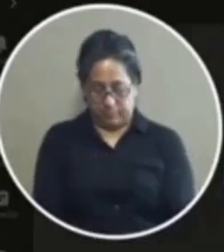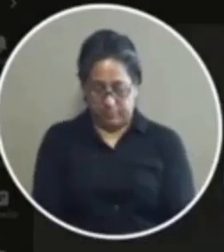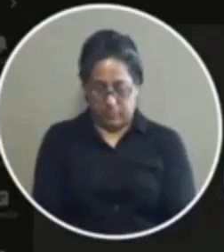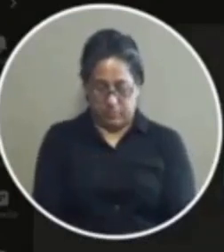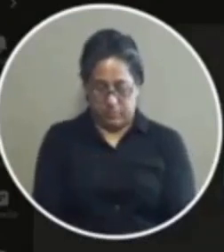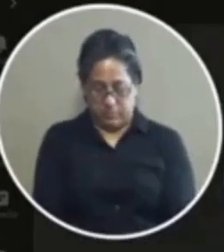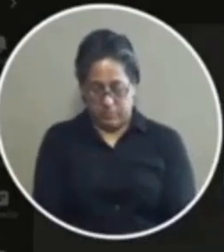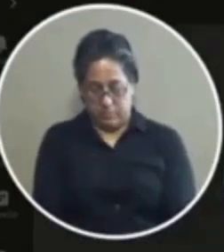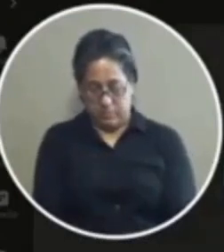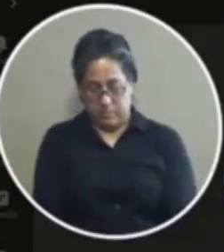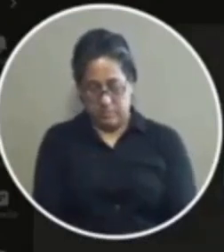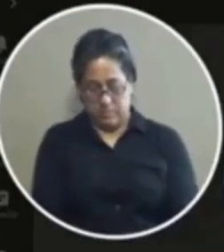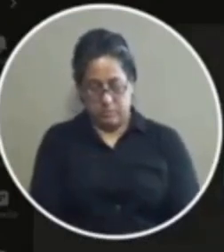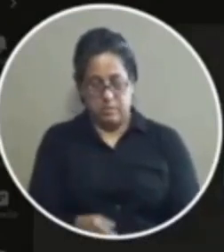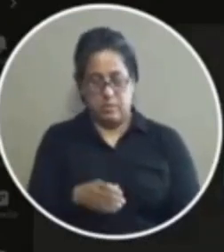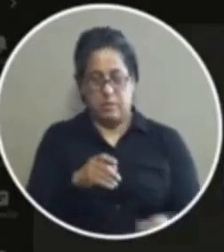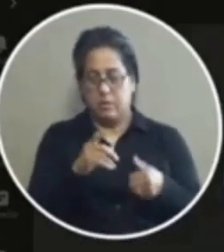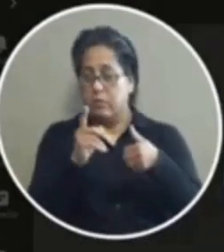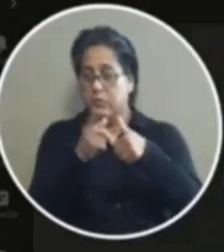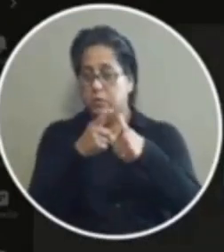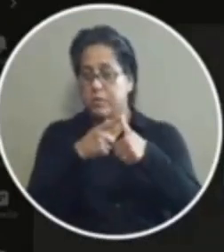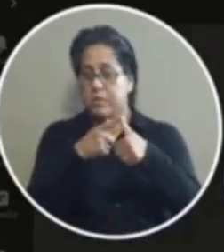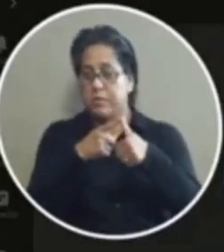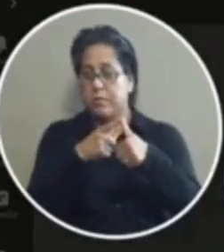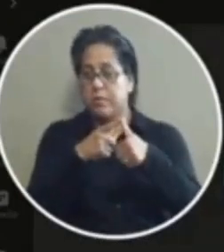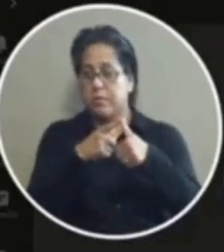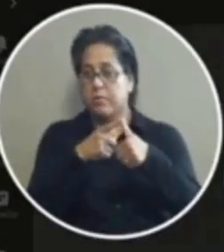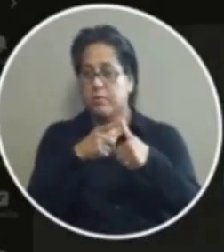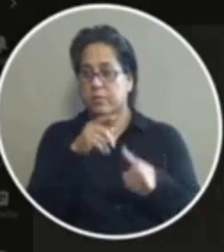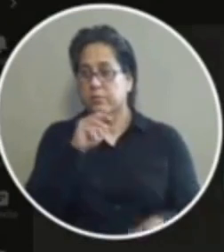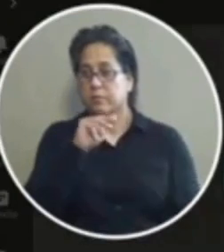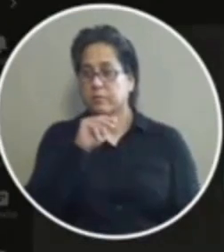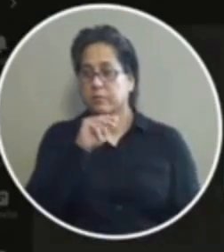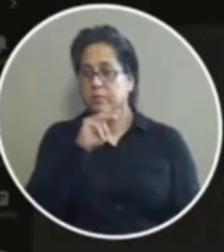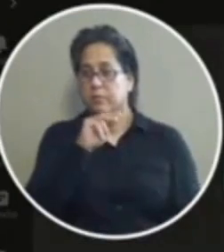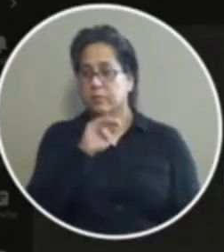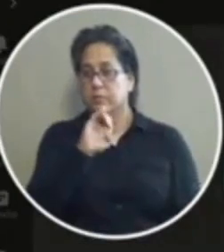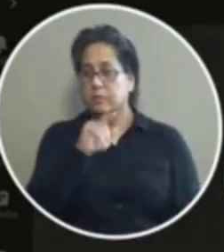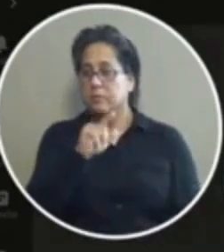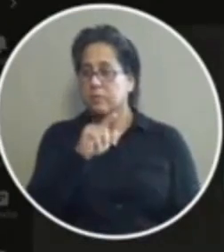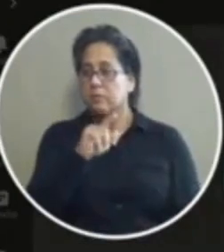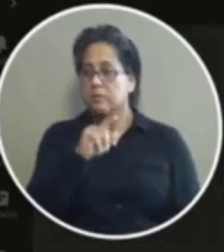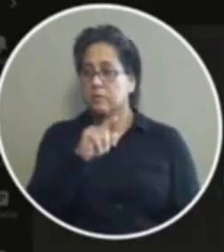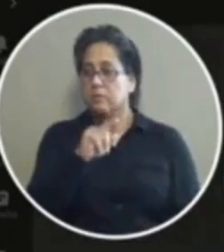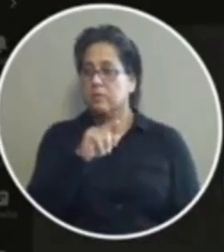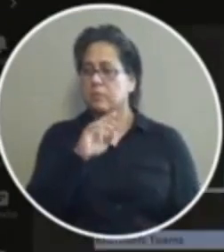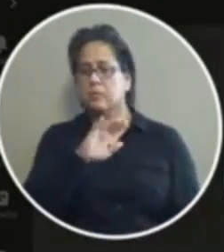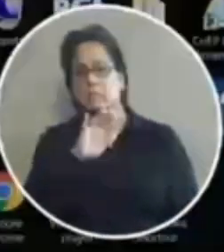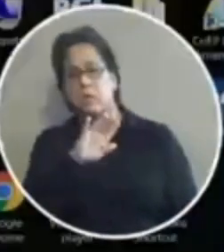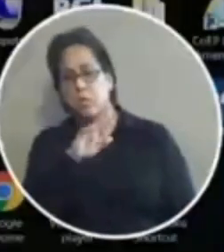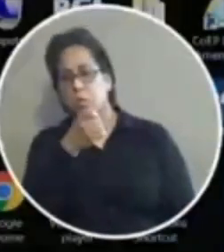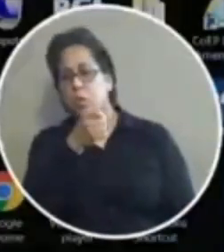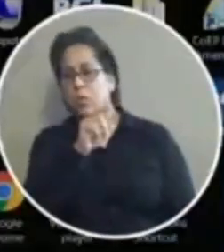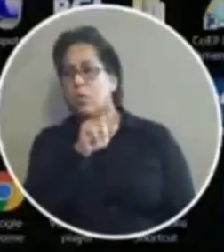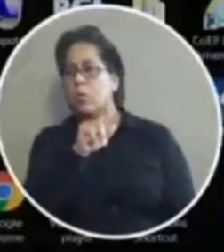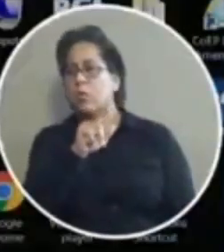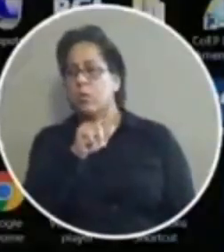person that signed up to speak is mr mal garcia laura yes sir